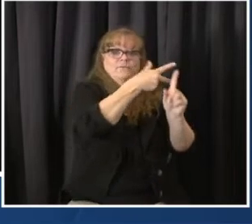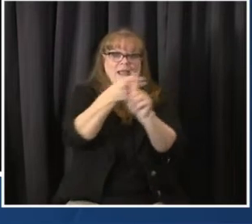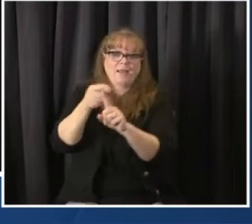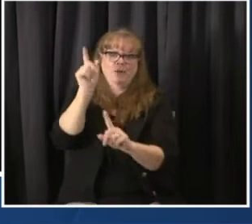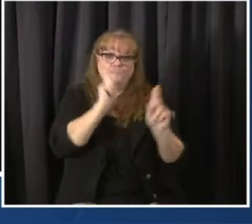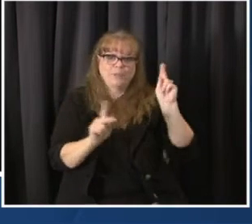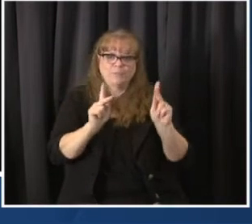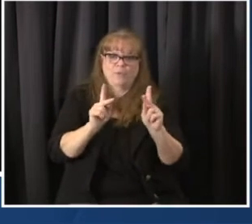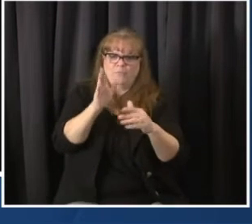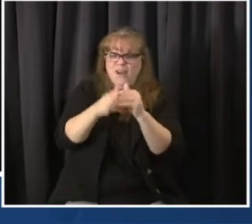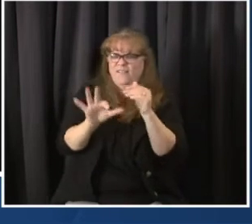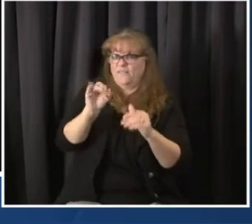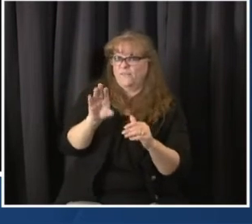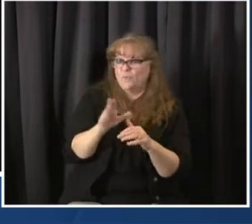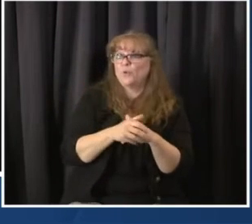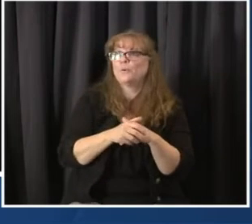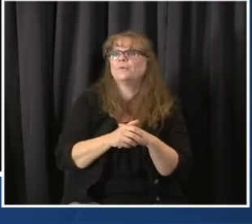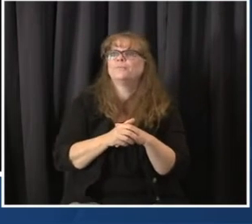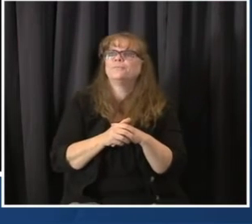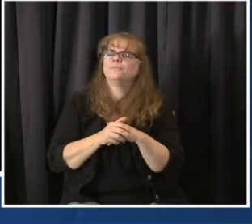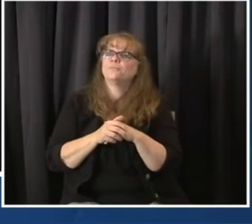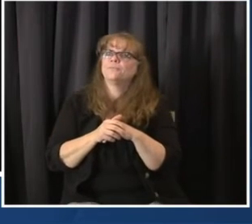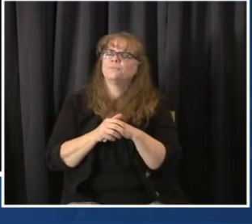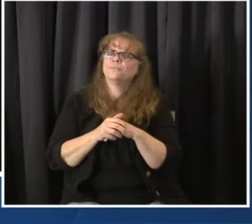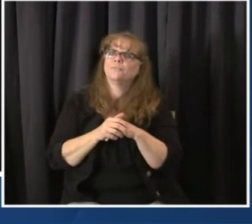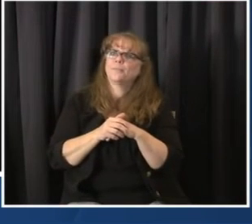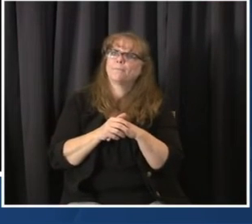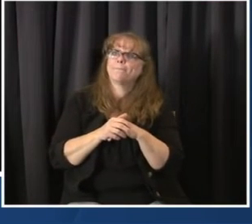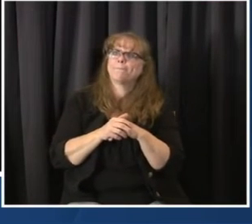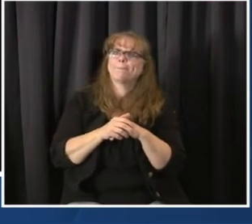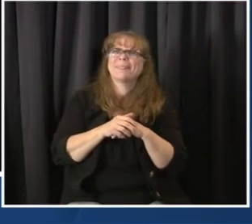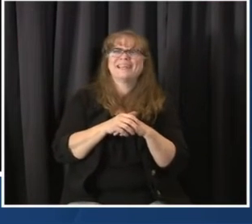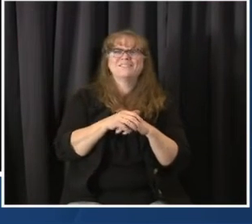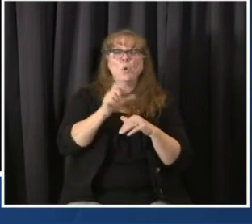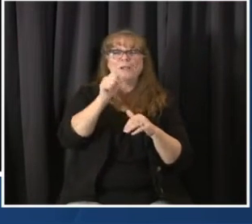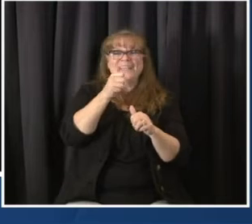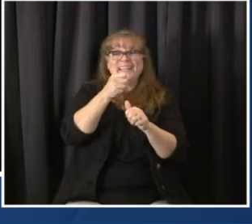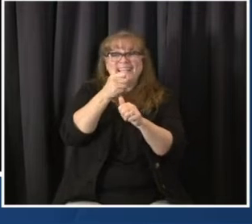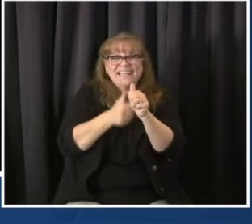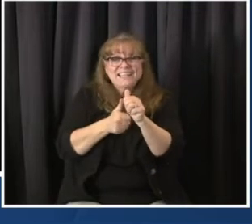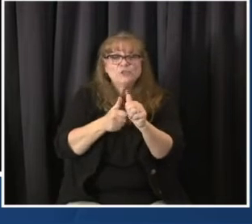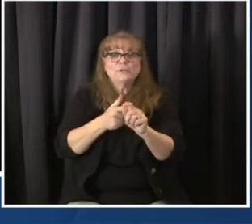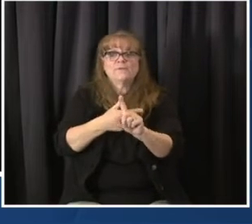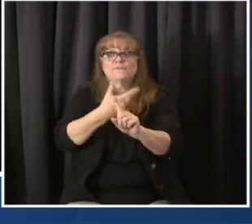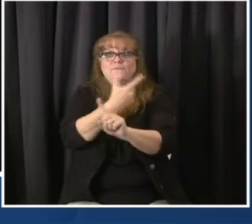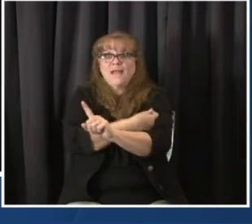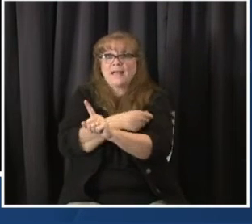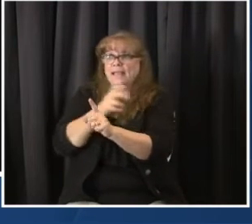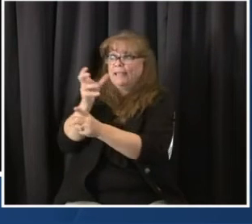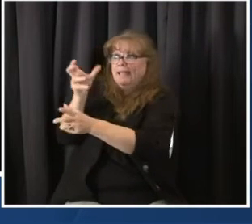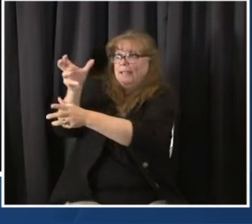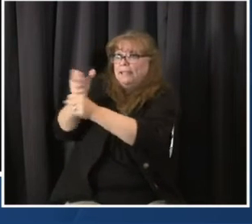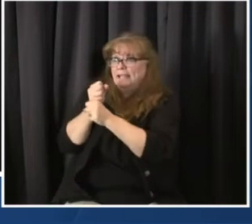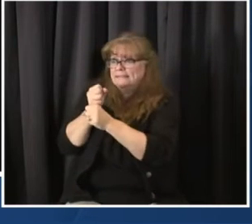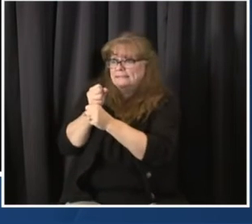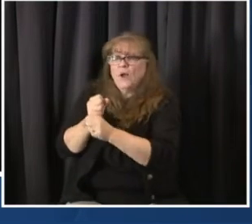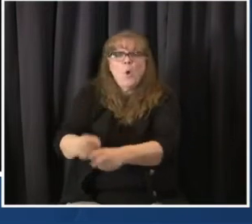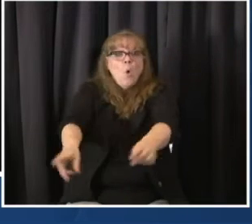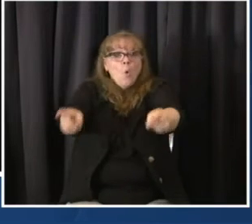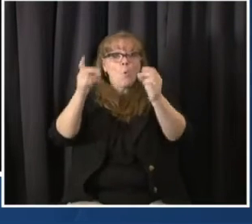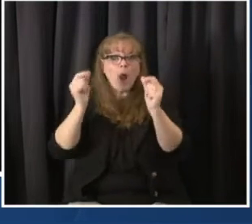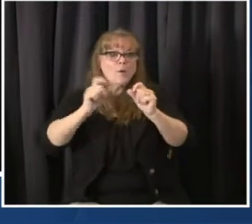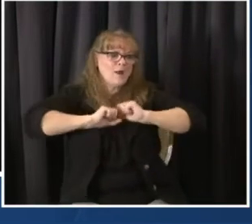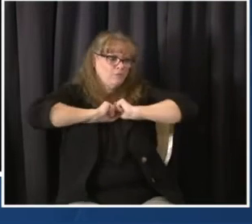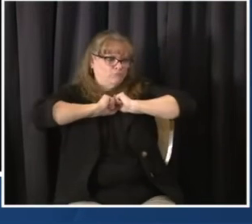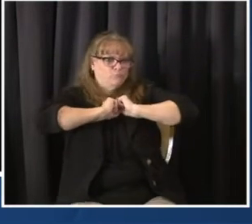And our we are every vaccine dose we get in the state. We are getting out immediately and focusing on those that have the